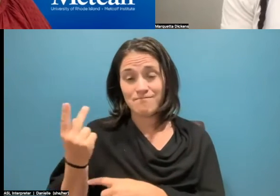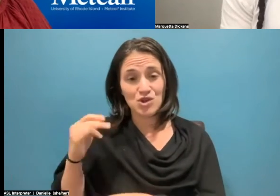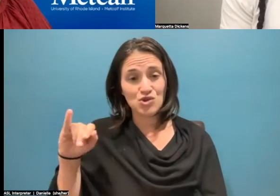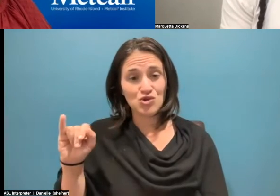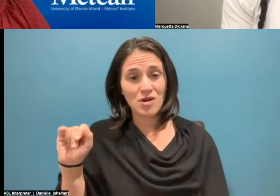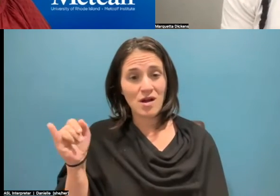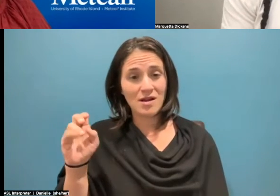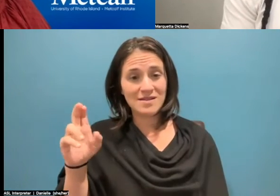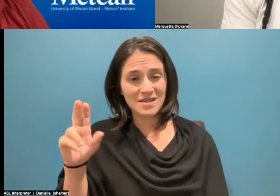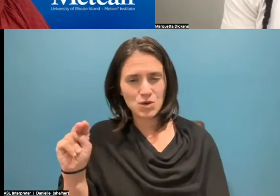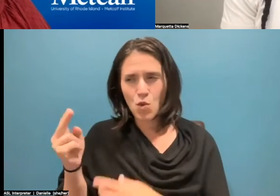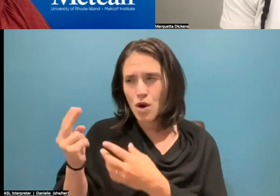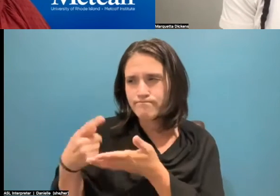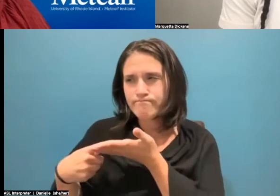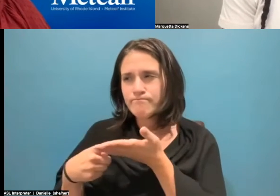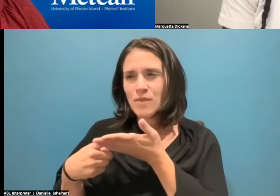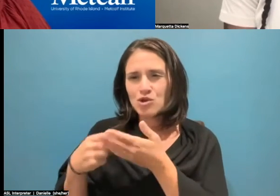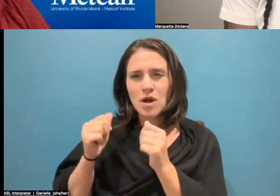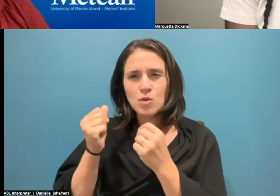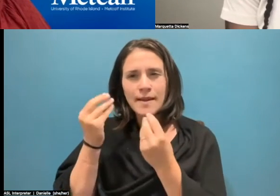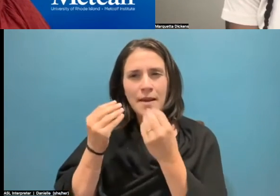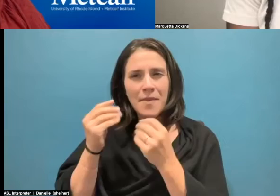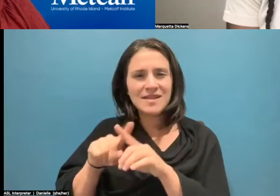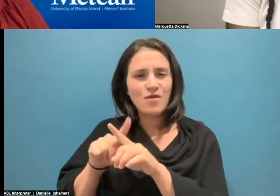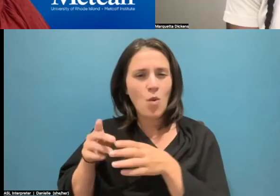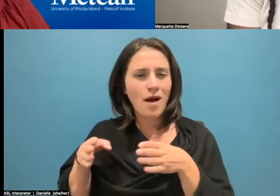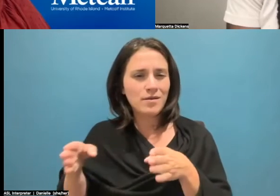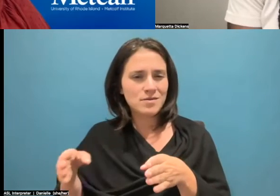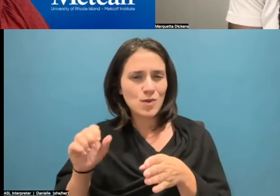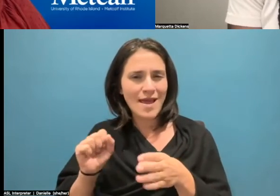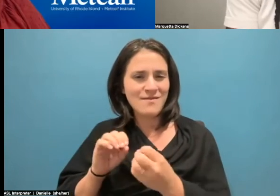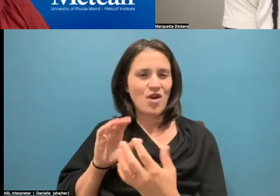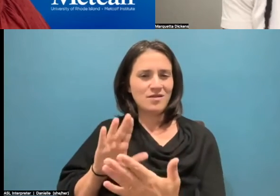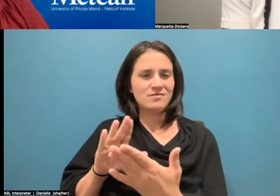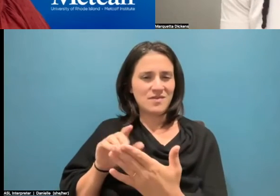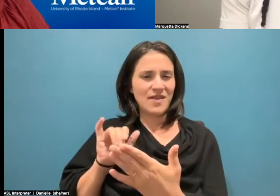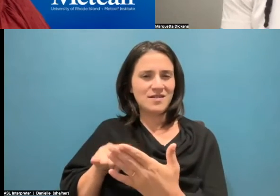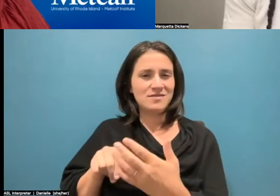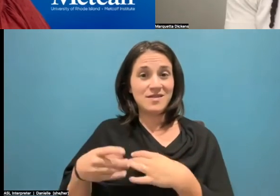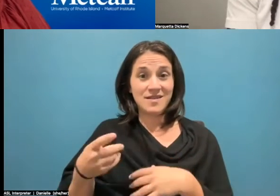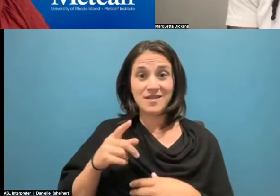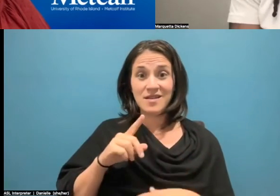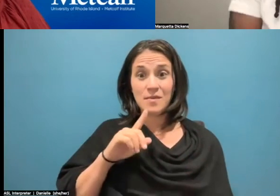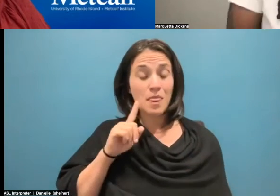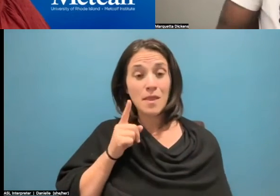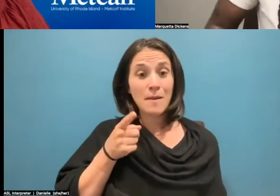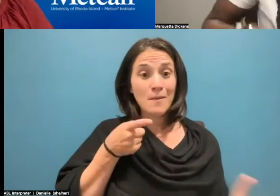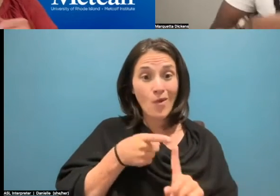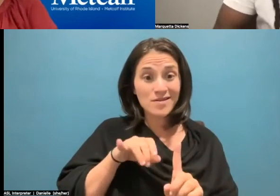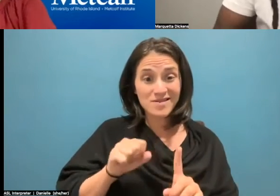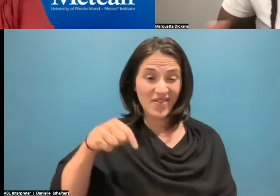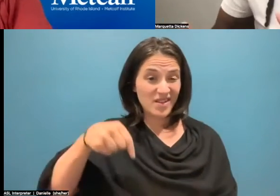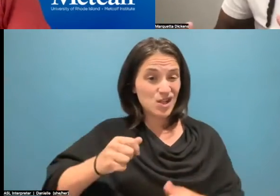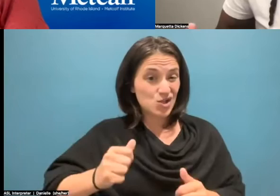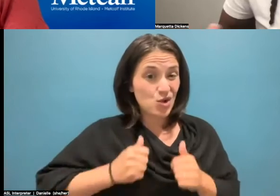actually climate action. And I'm like, oh, I had no idea, no idea. It was literally, we're in survival mode. We're in survival mode and we're trying to